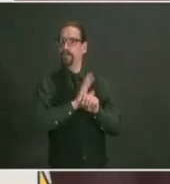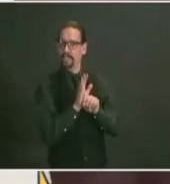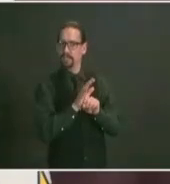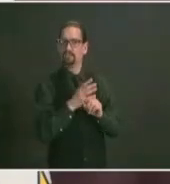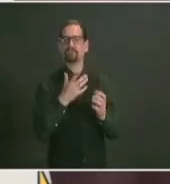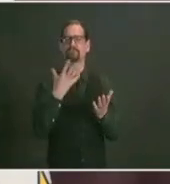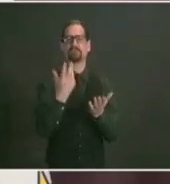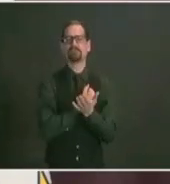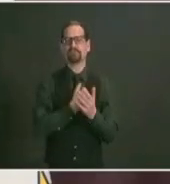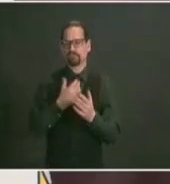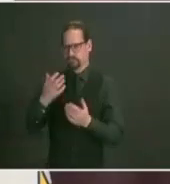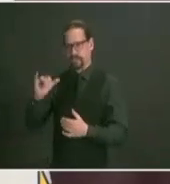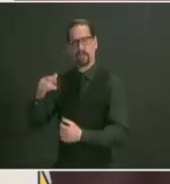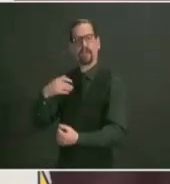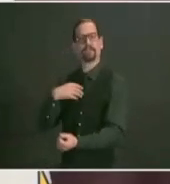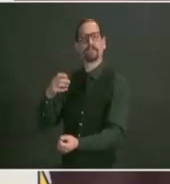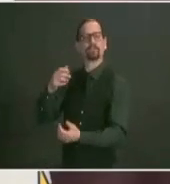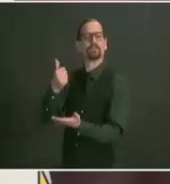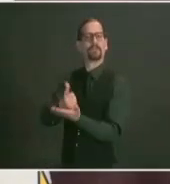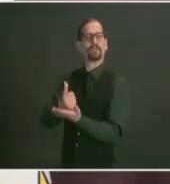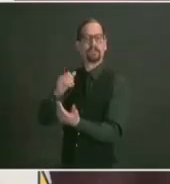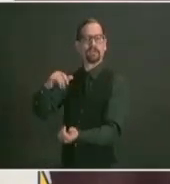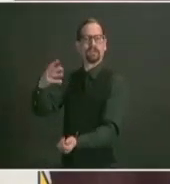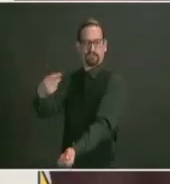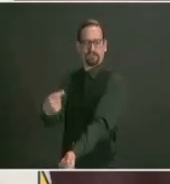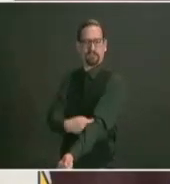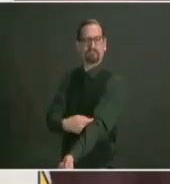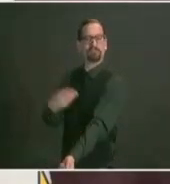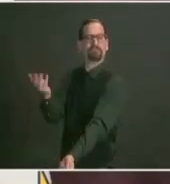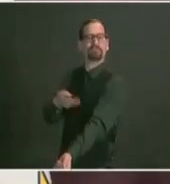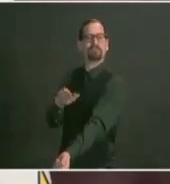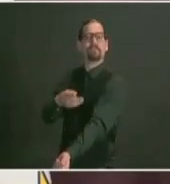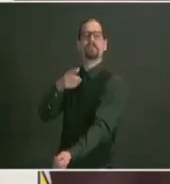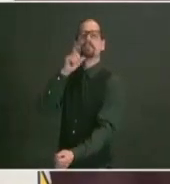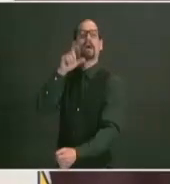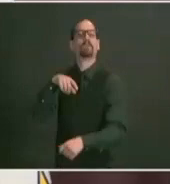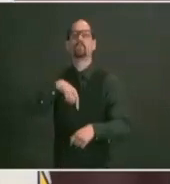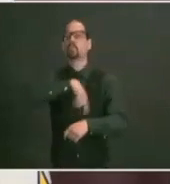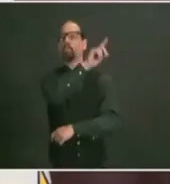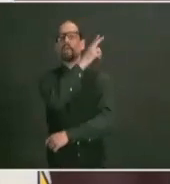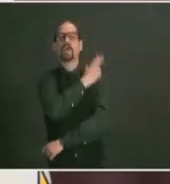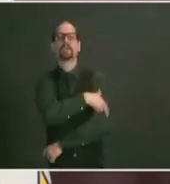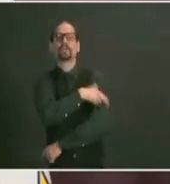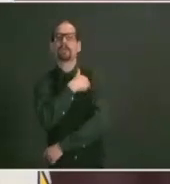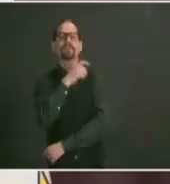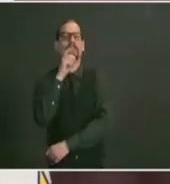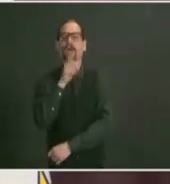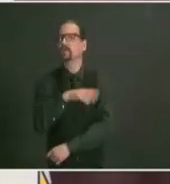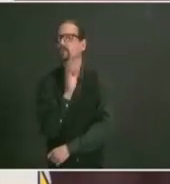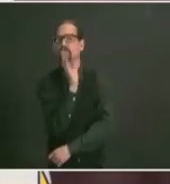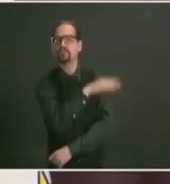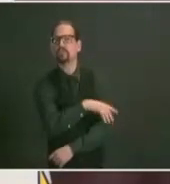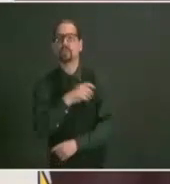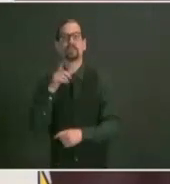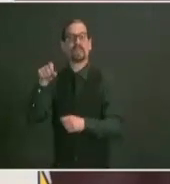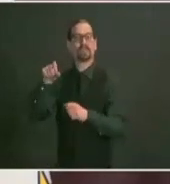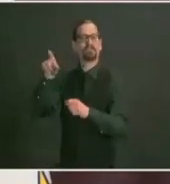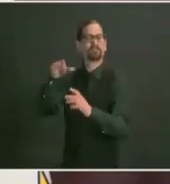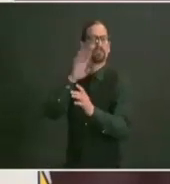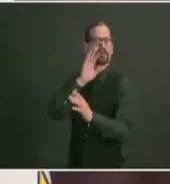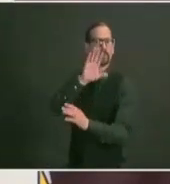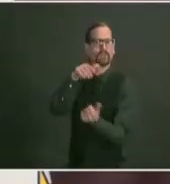access it to know about it to work with your provider or work with a provider even if you don't have one if you test